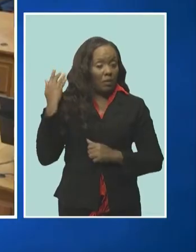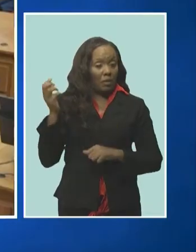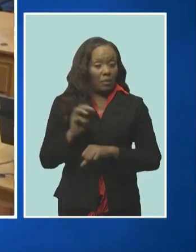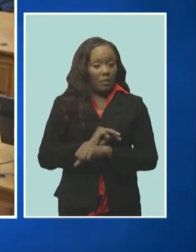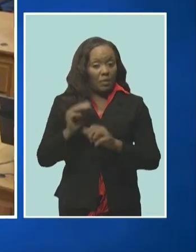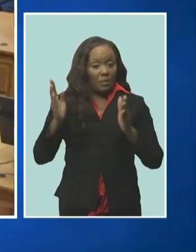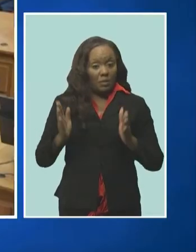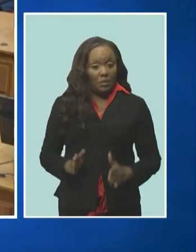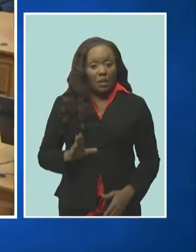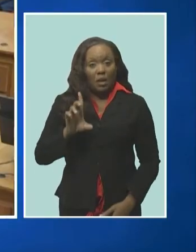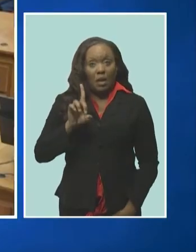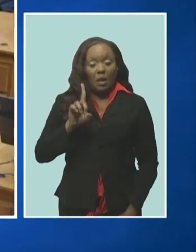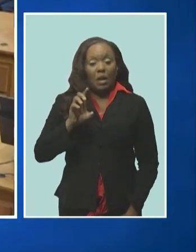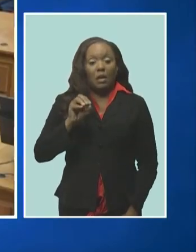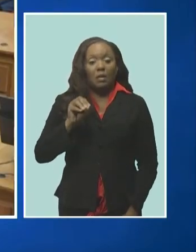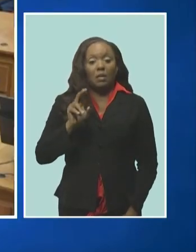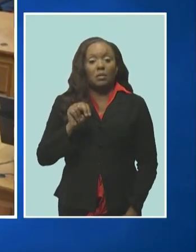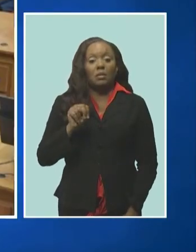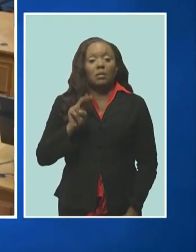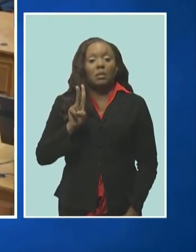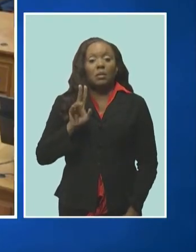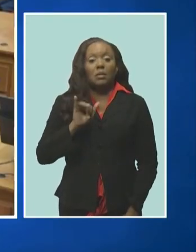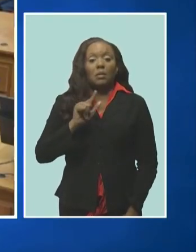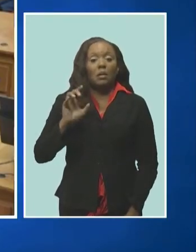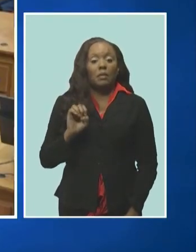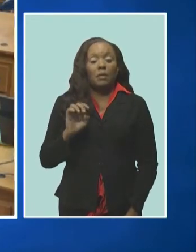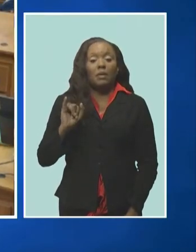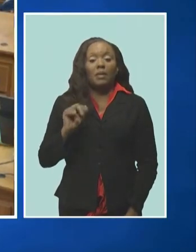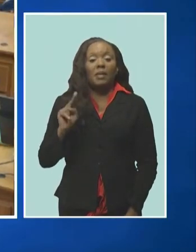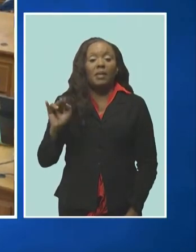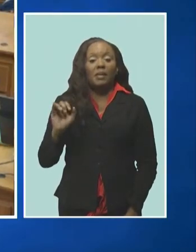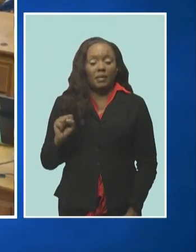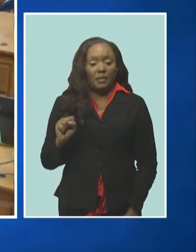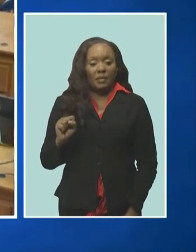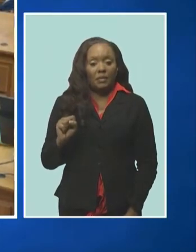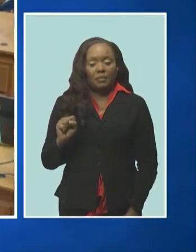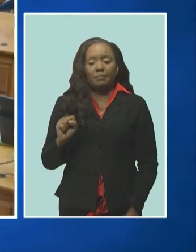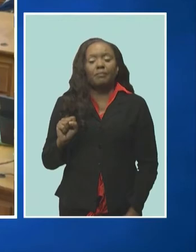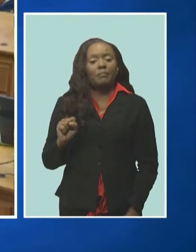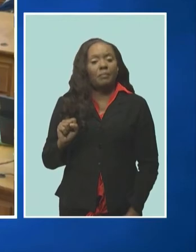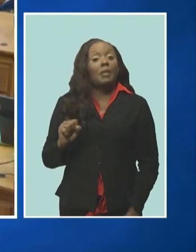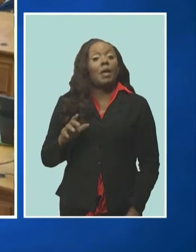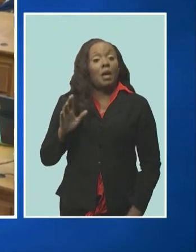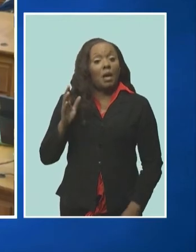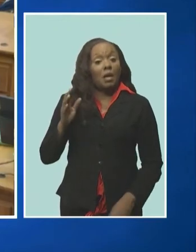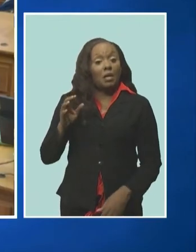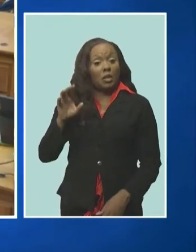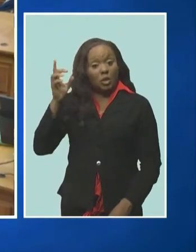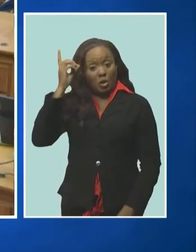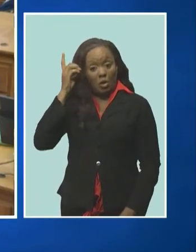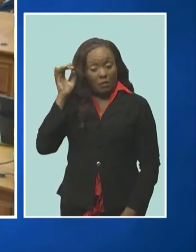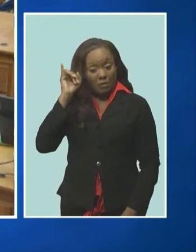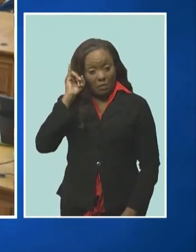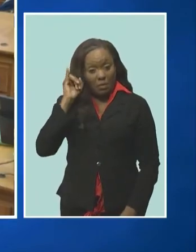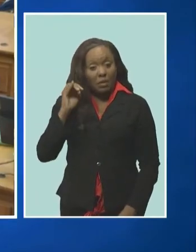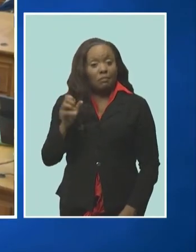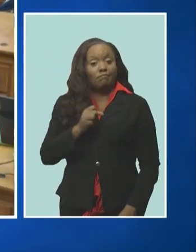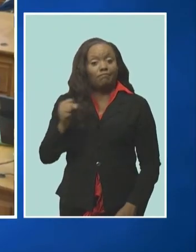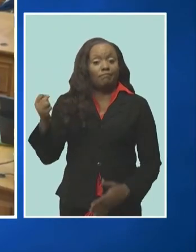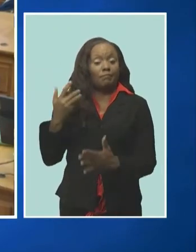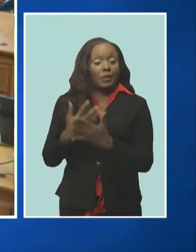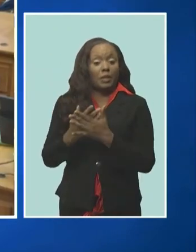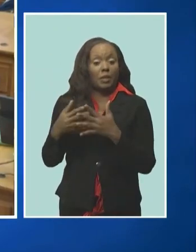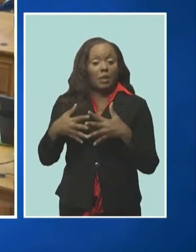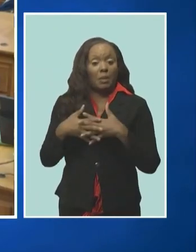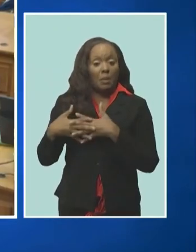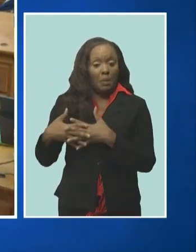minister donville innes who spent two years in a u.s jail for his role in a scheme to launder bribe payments from a barbados